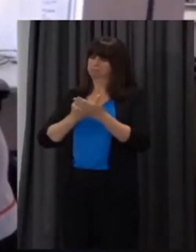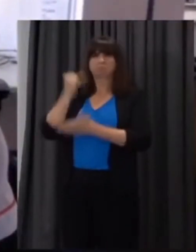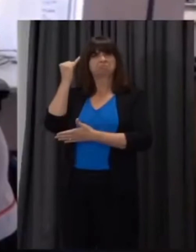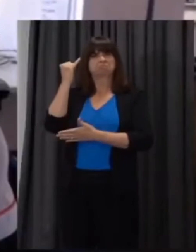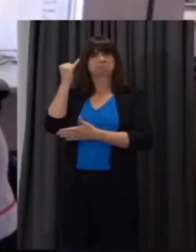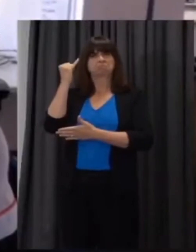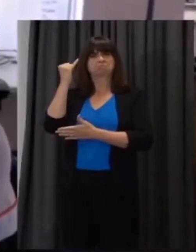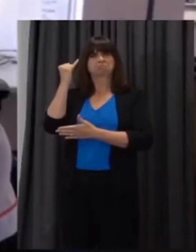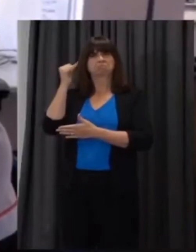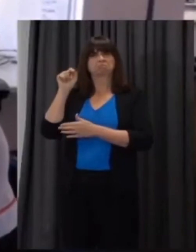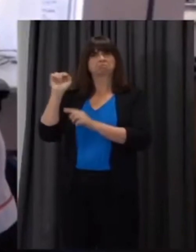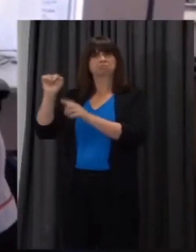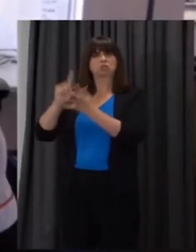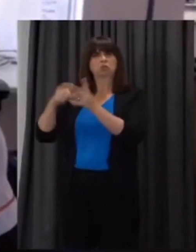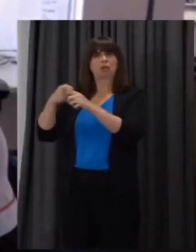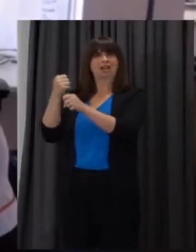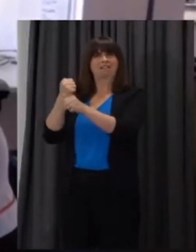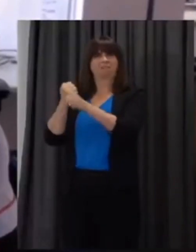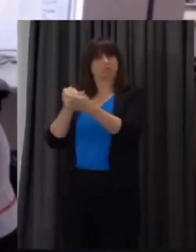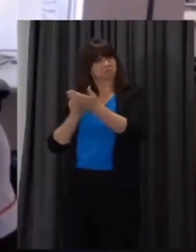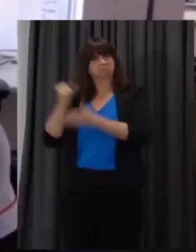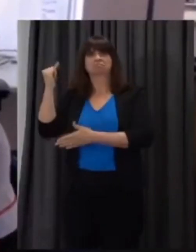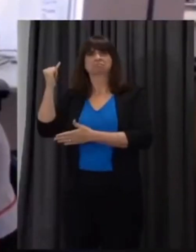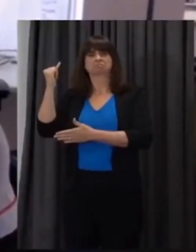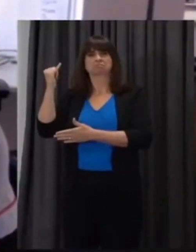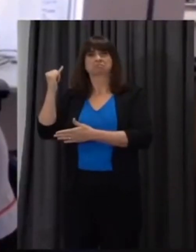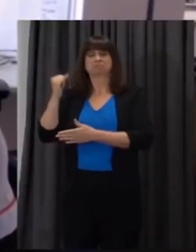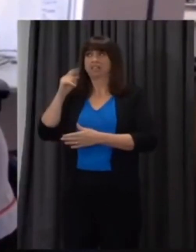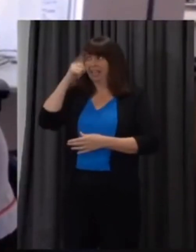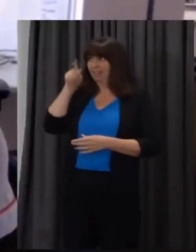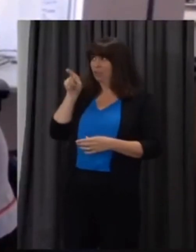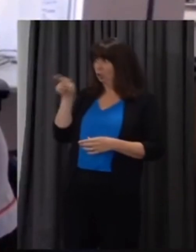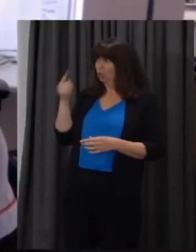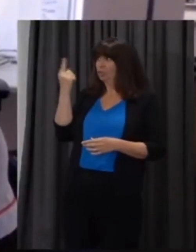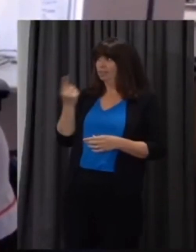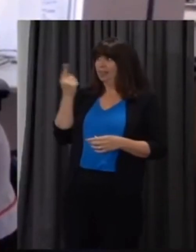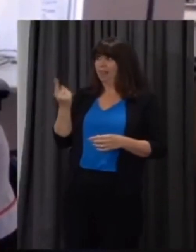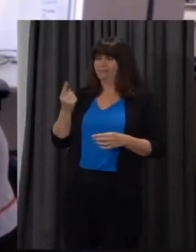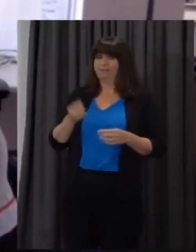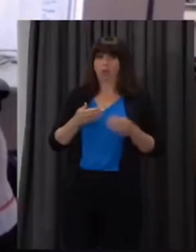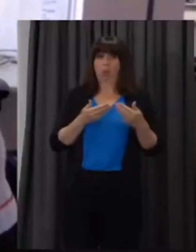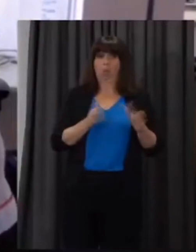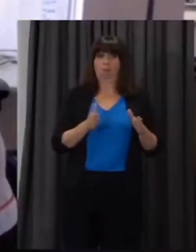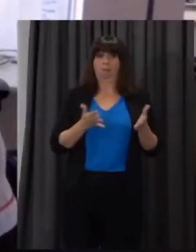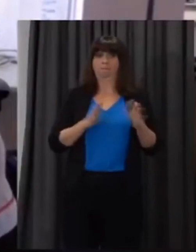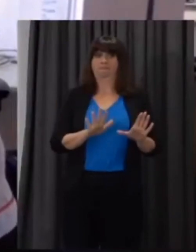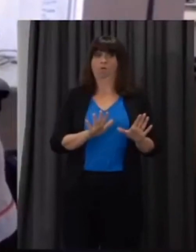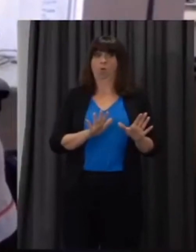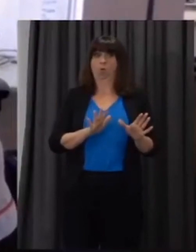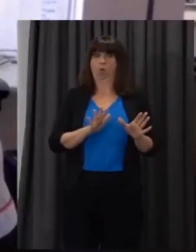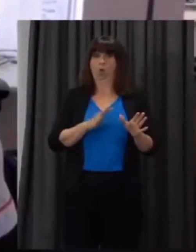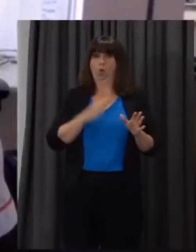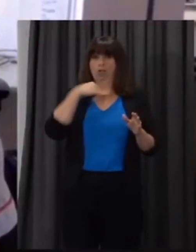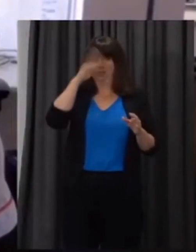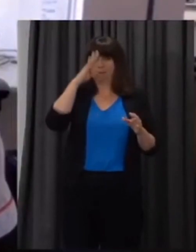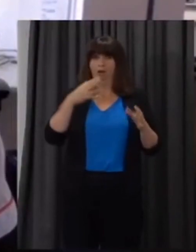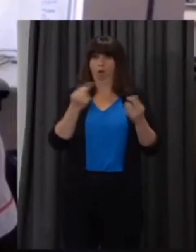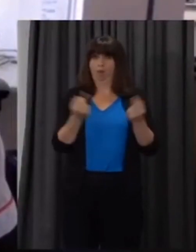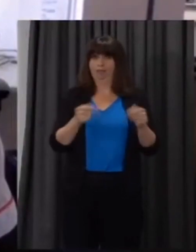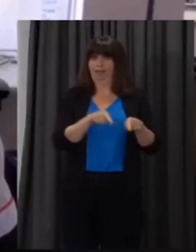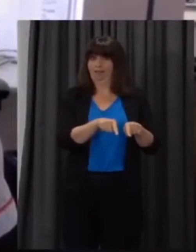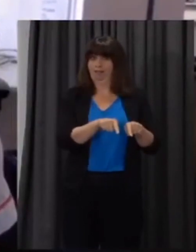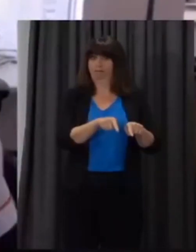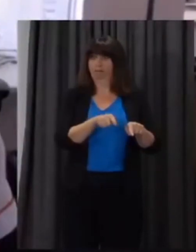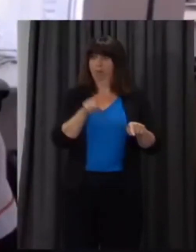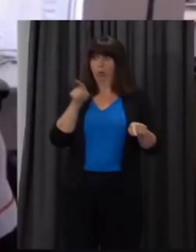UK government's approach. If you decide to reopen schools before the summer break, are you confident that you